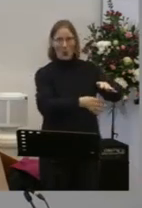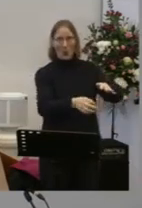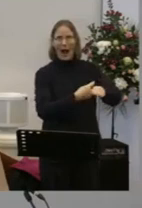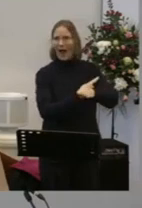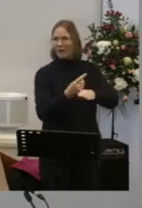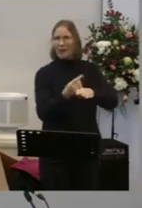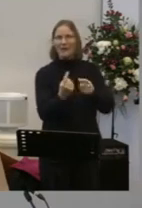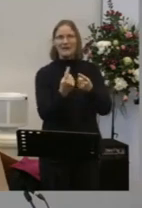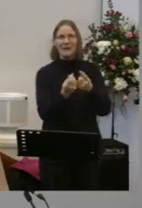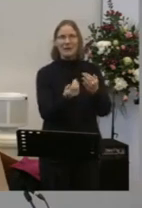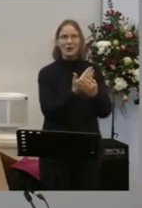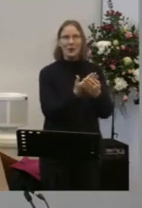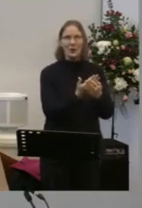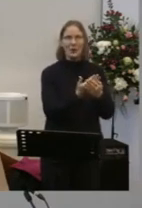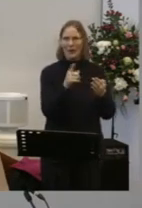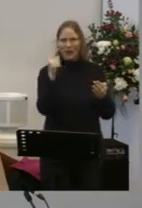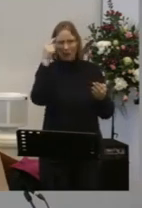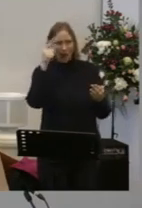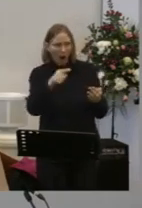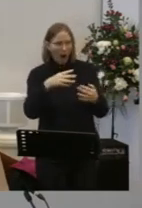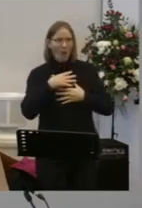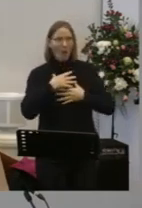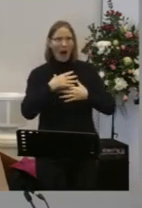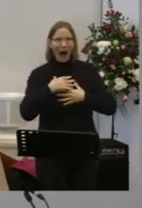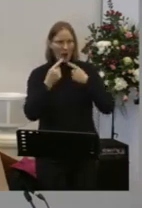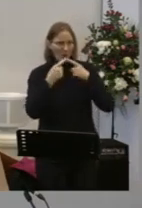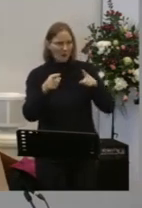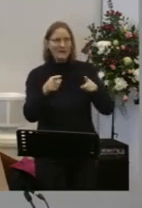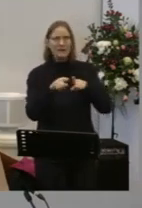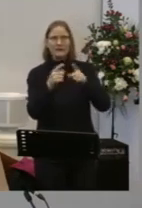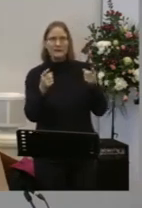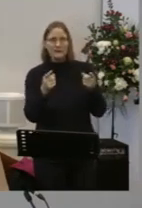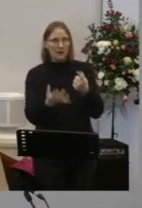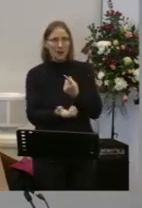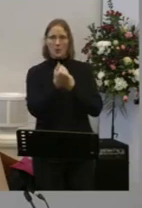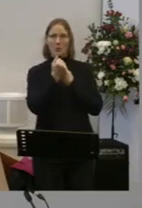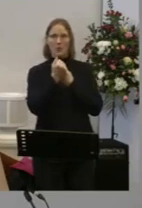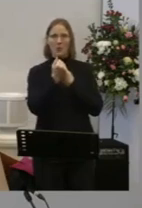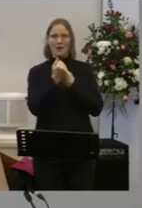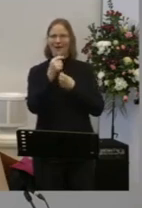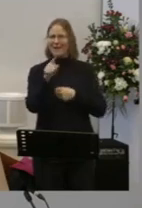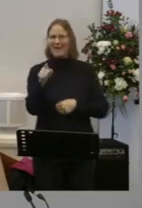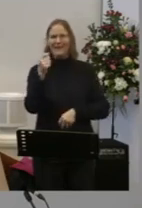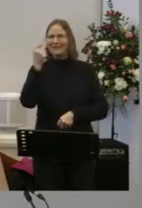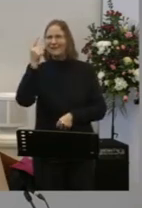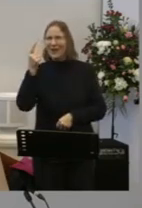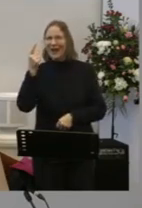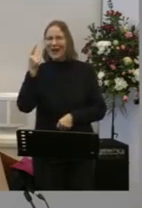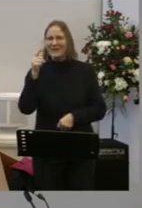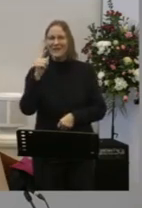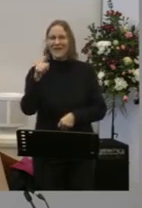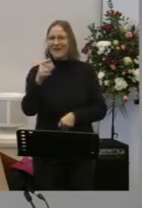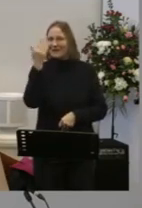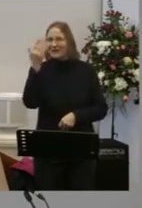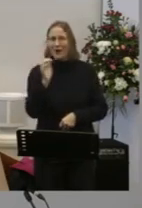They didn't know how simple it all was They were blind To your secret Because